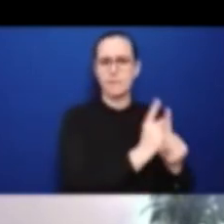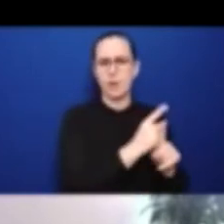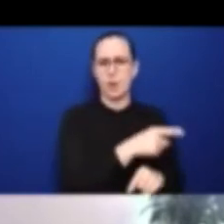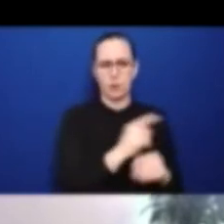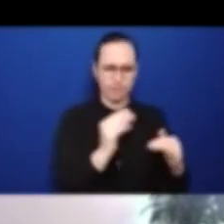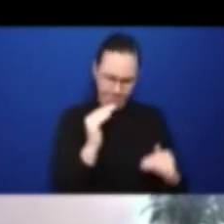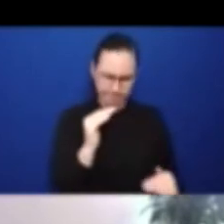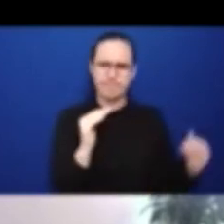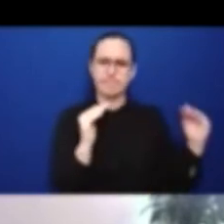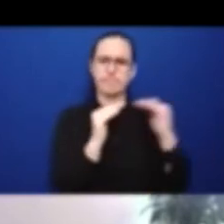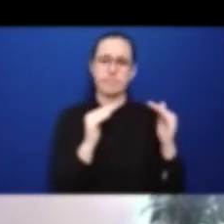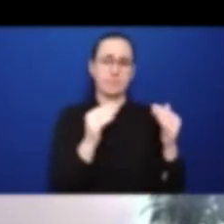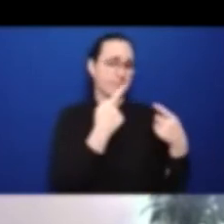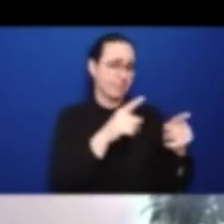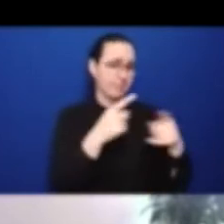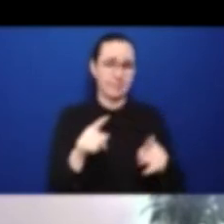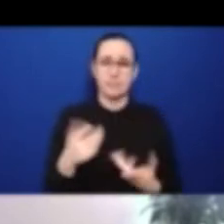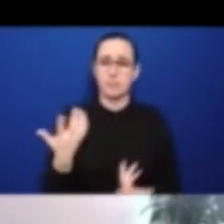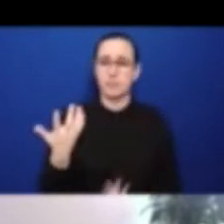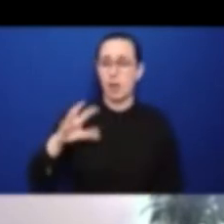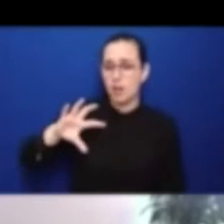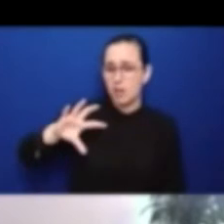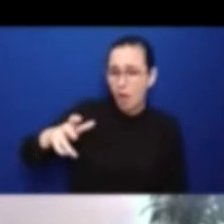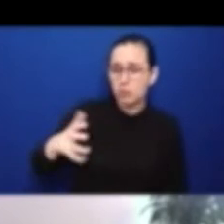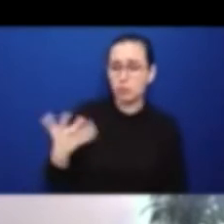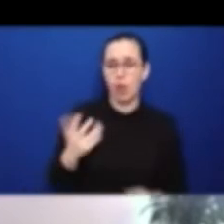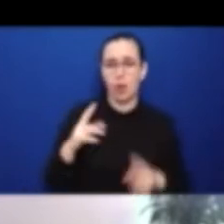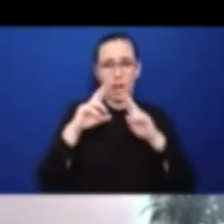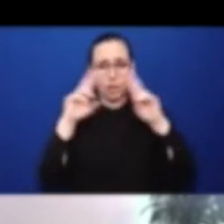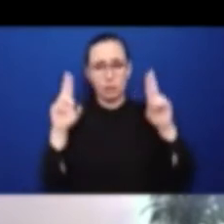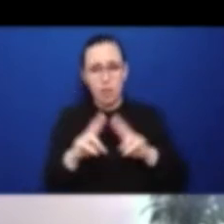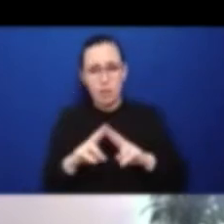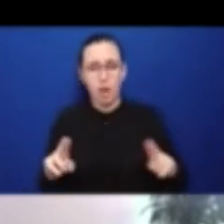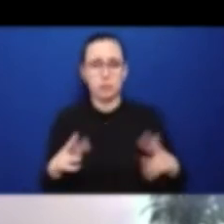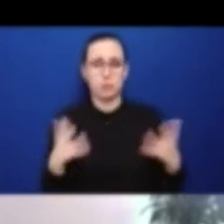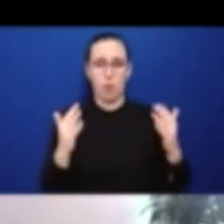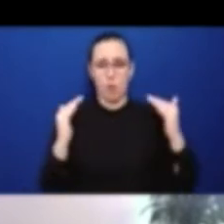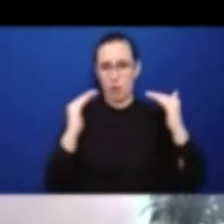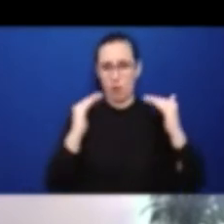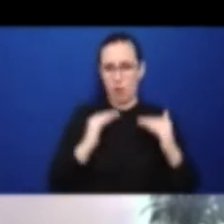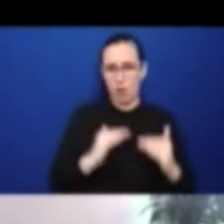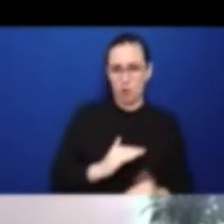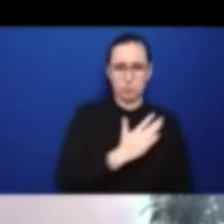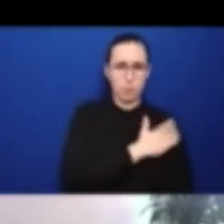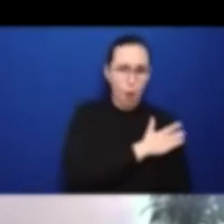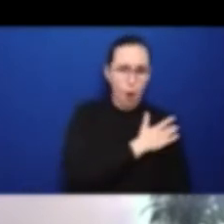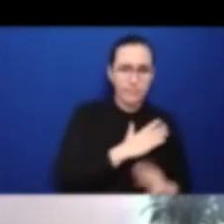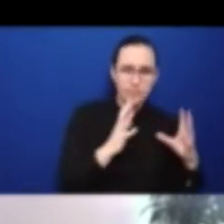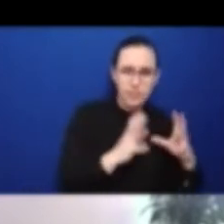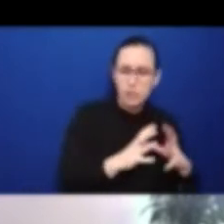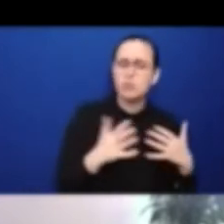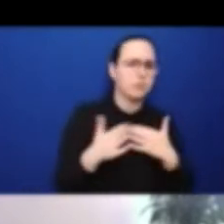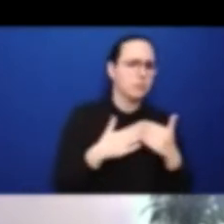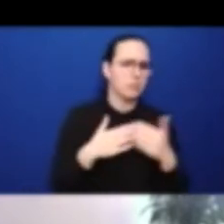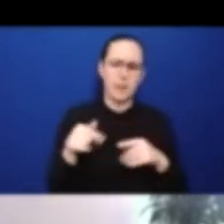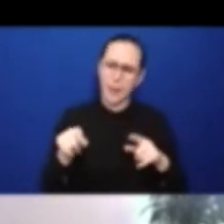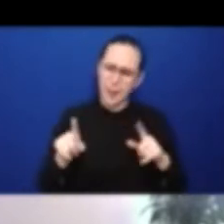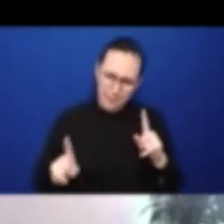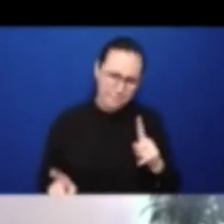with businesses and with community organizations. A lot of it is awareness raising and grassroots.